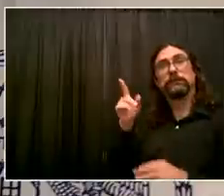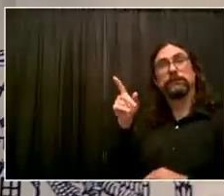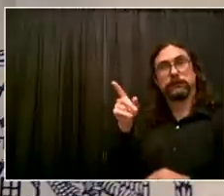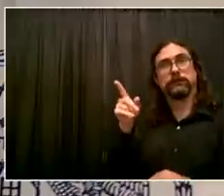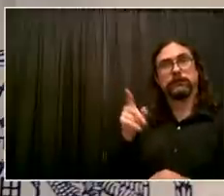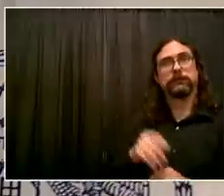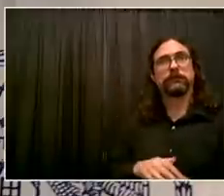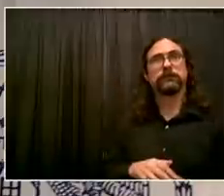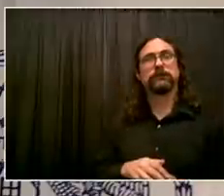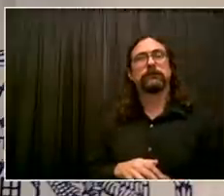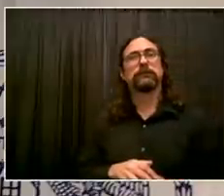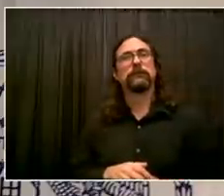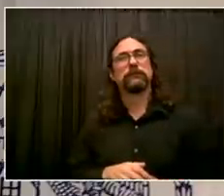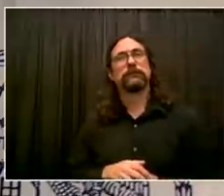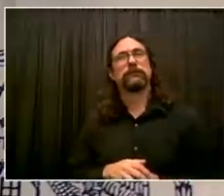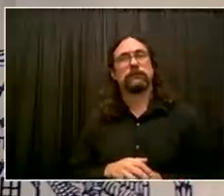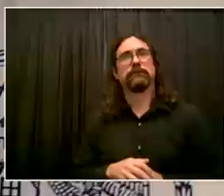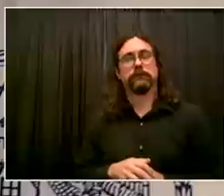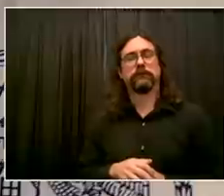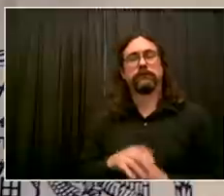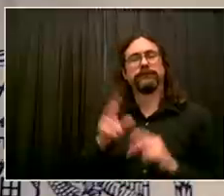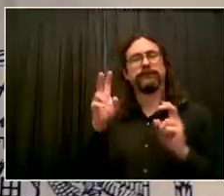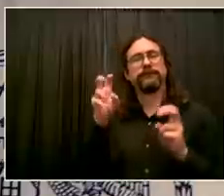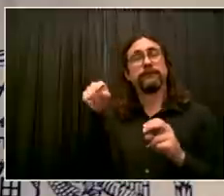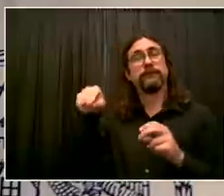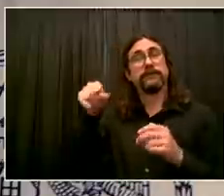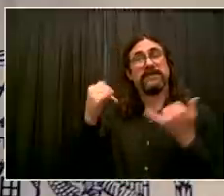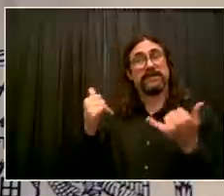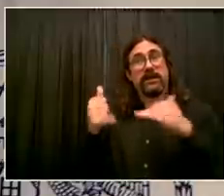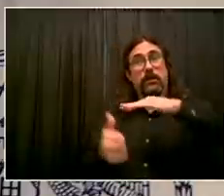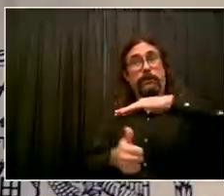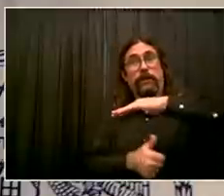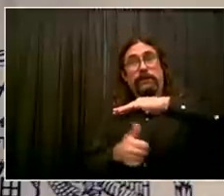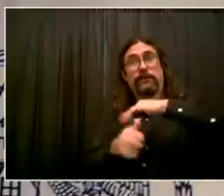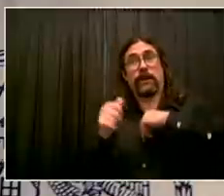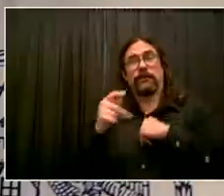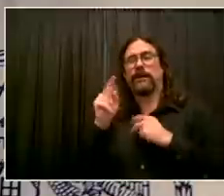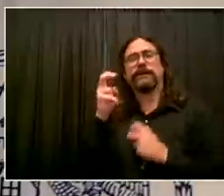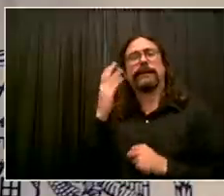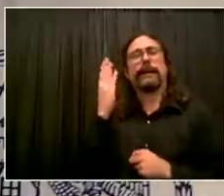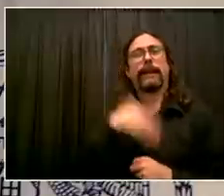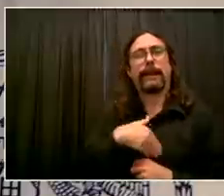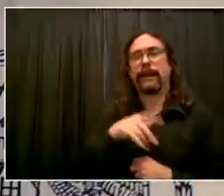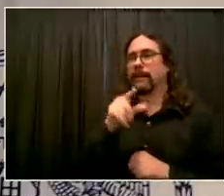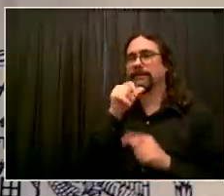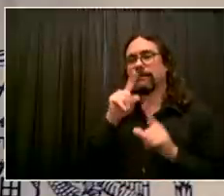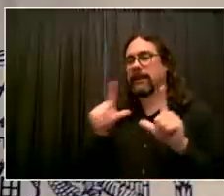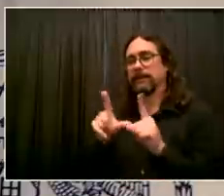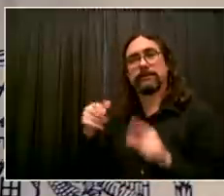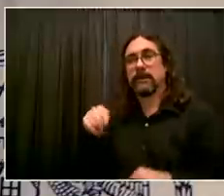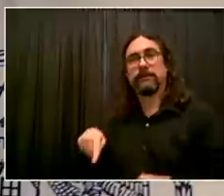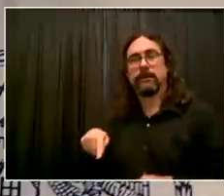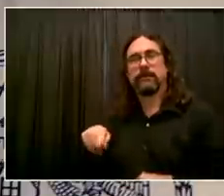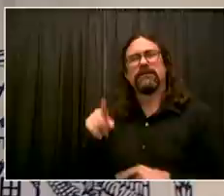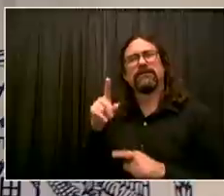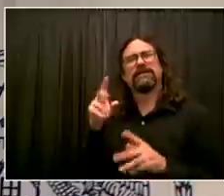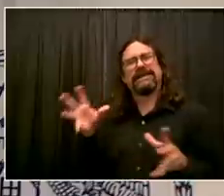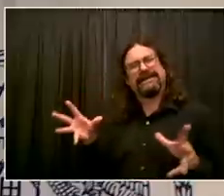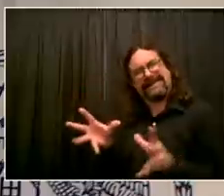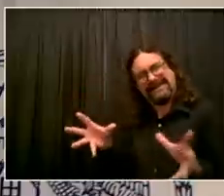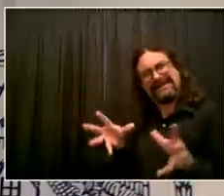hardest by IDA are people who are working class, have very few resources, can't make the investment.